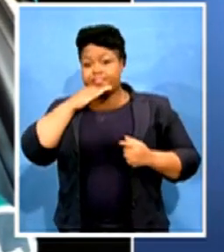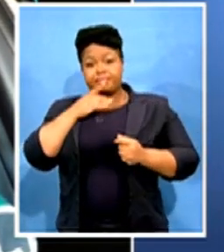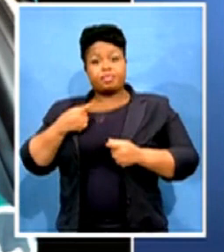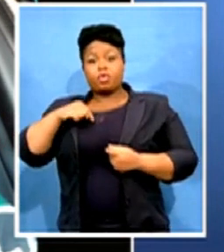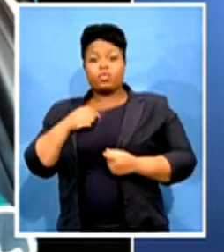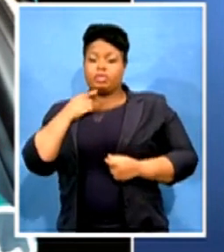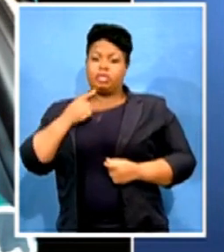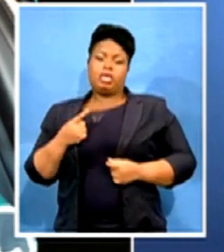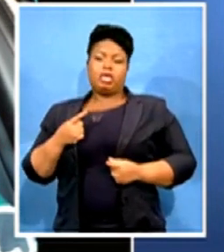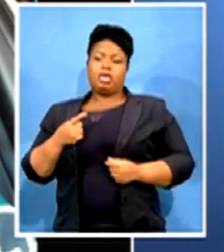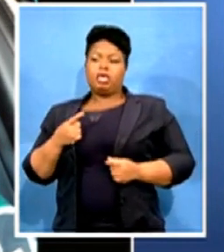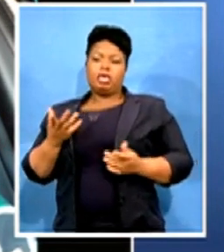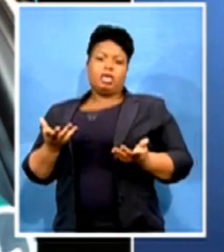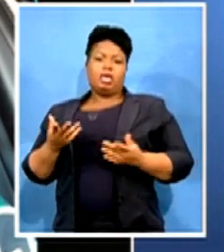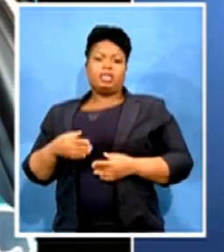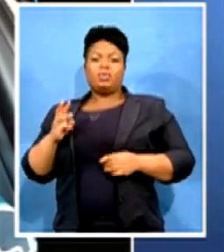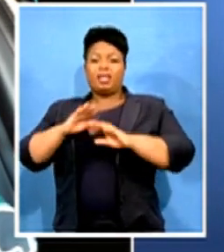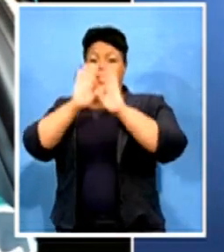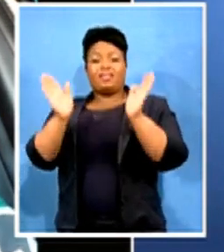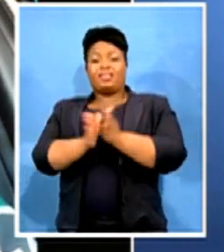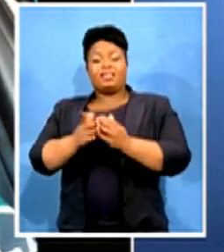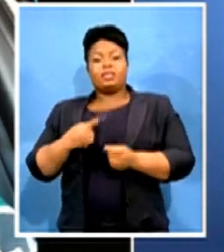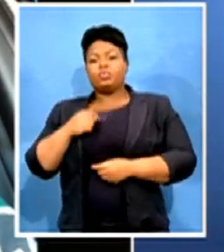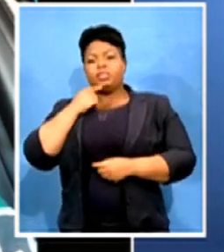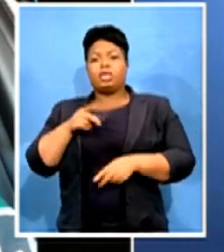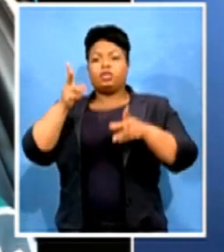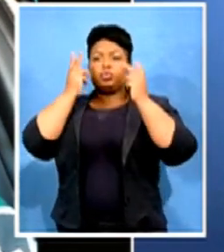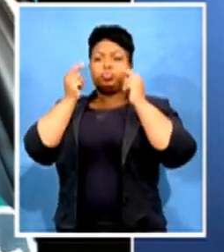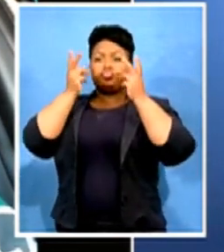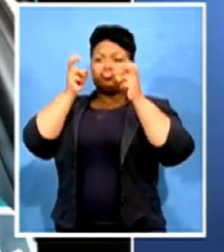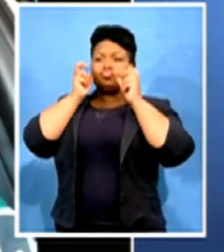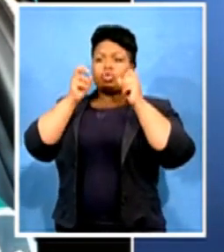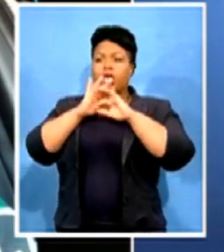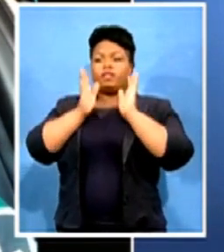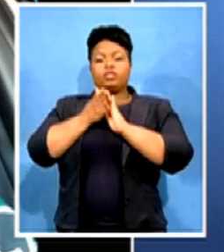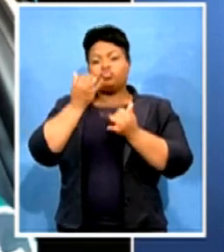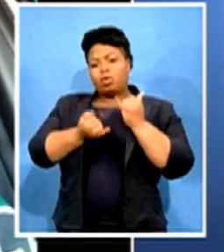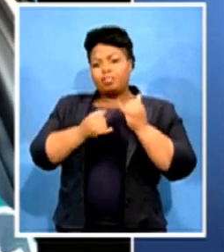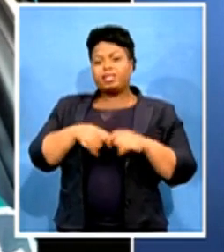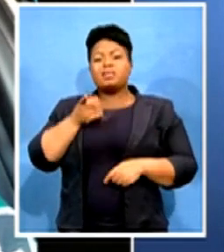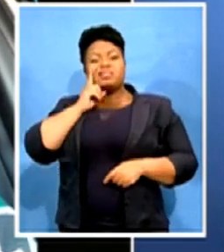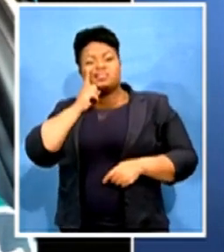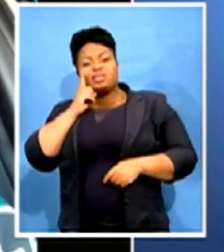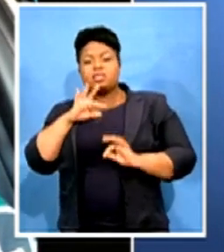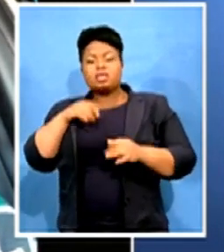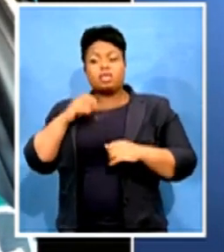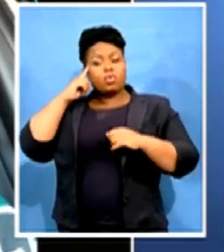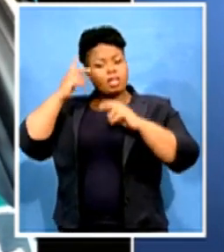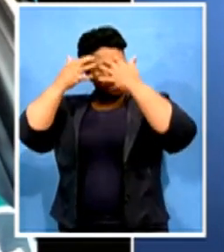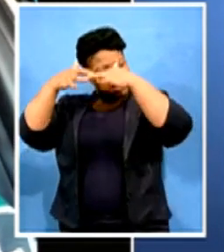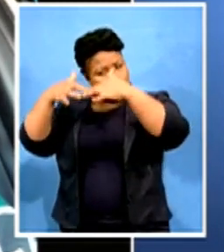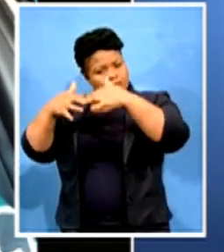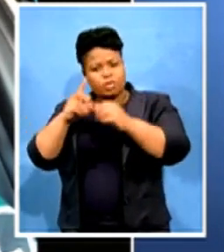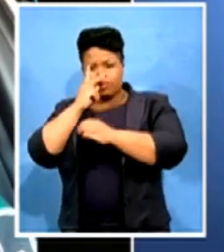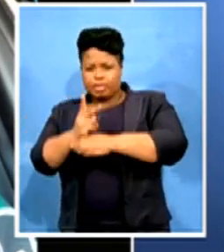everything that we say as if it's right. They will test. They will apply their mind and they will see in a fair way, not the